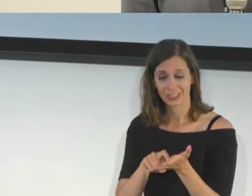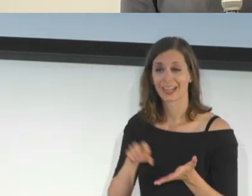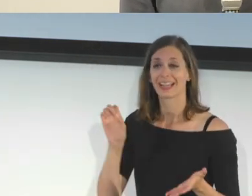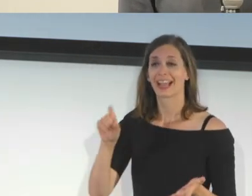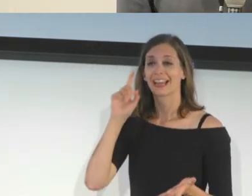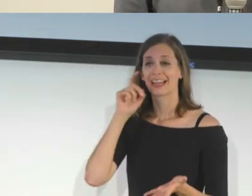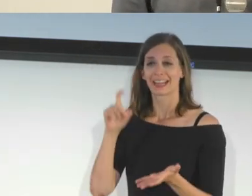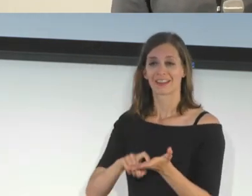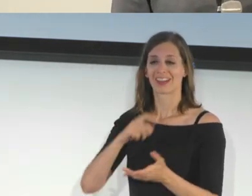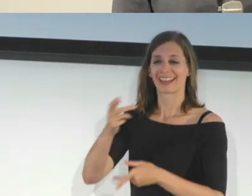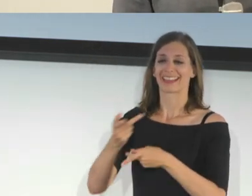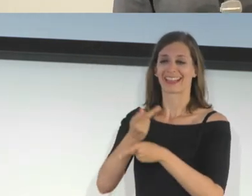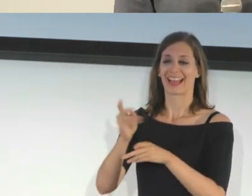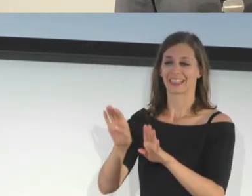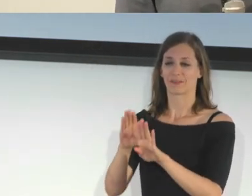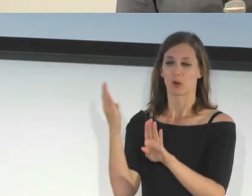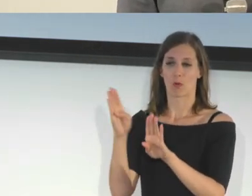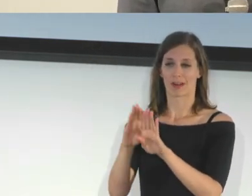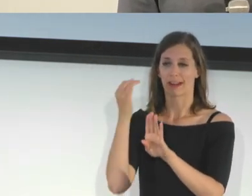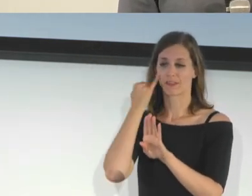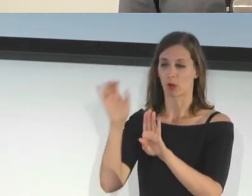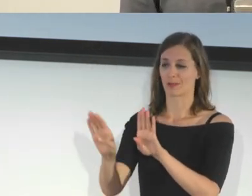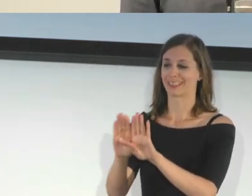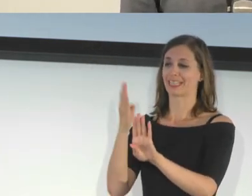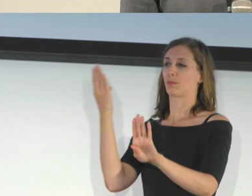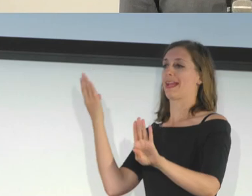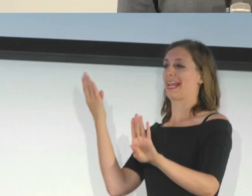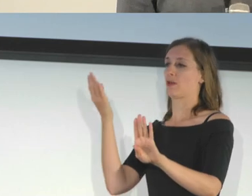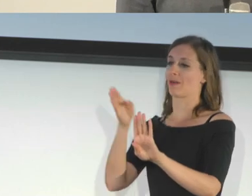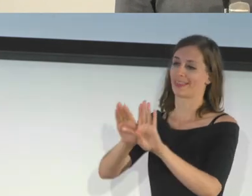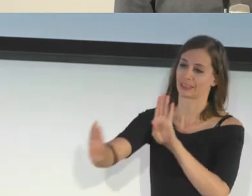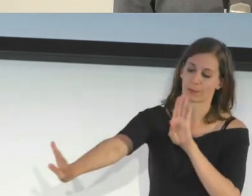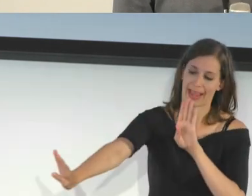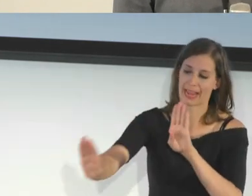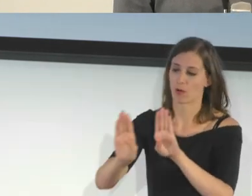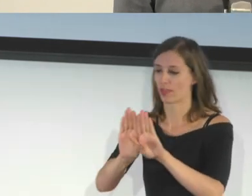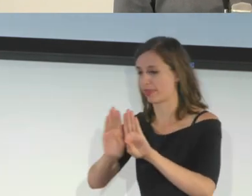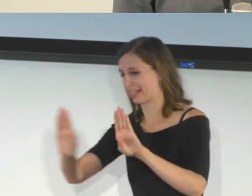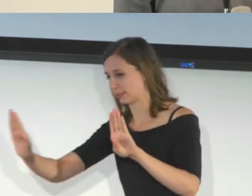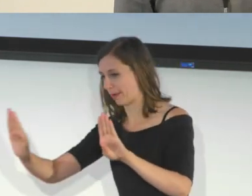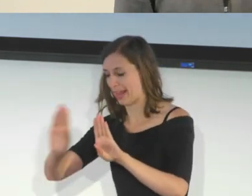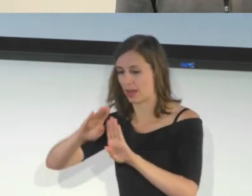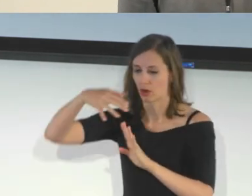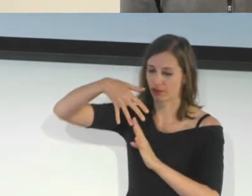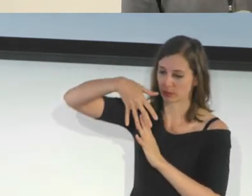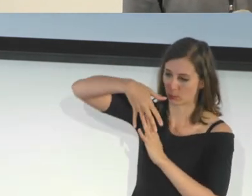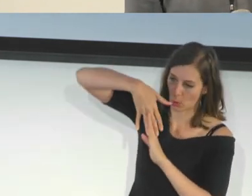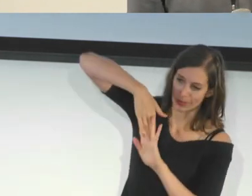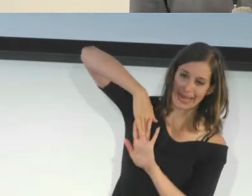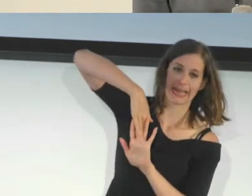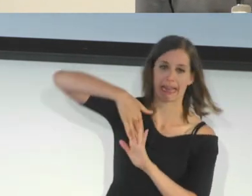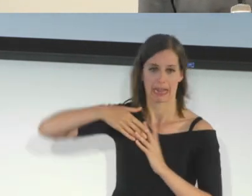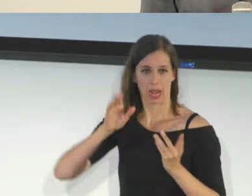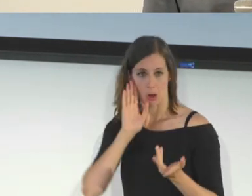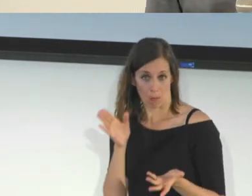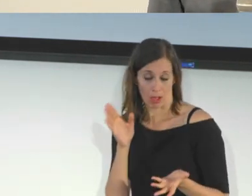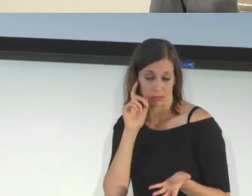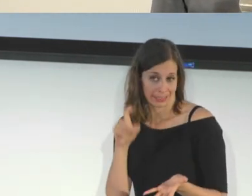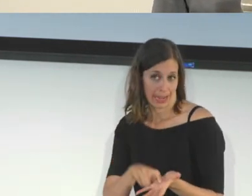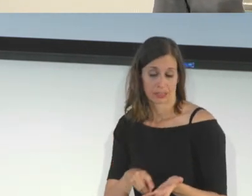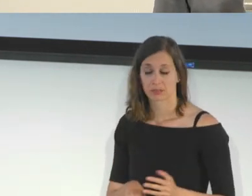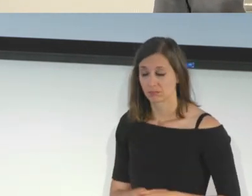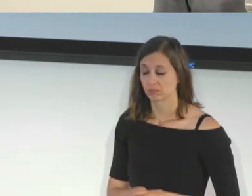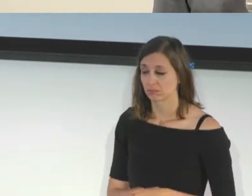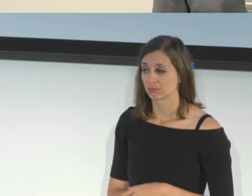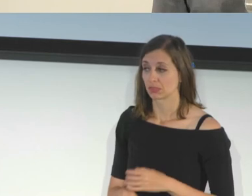outward, if it's sliding, and also things around the area if there's signage and things like that. So we feel